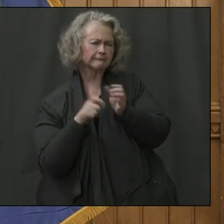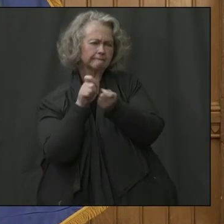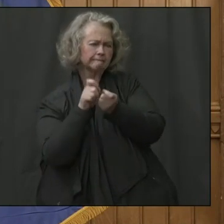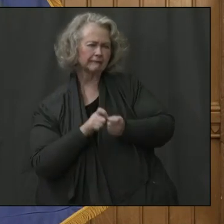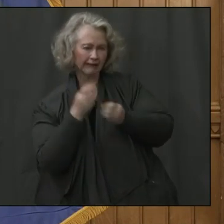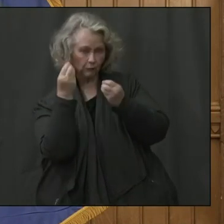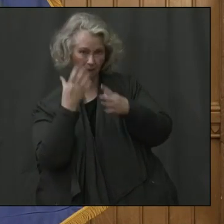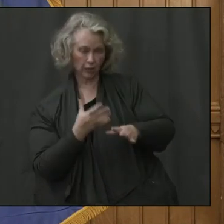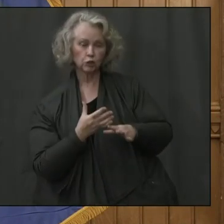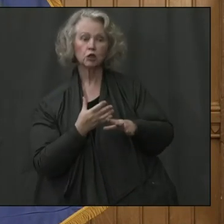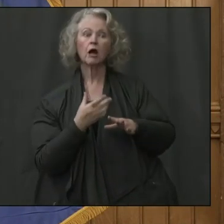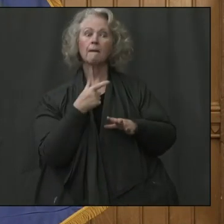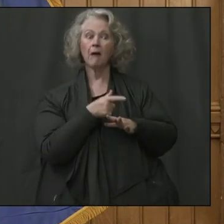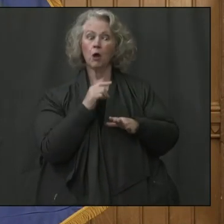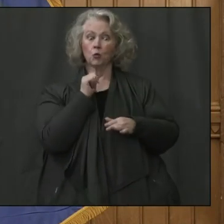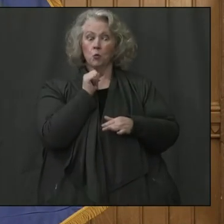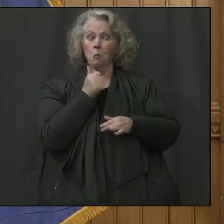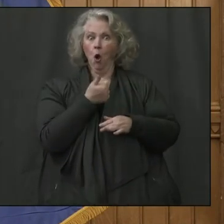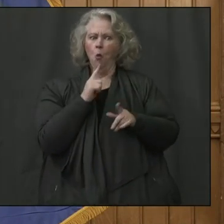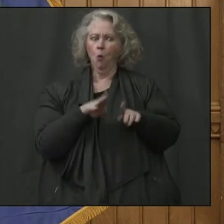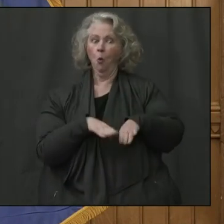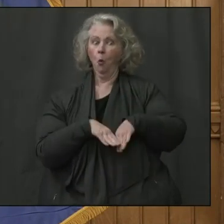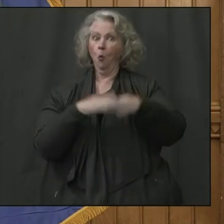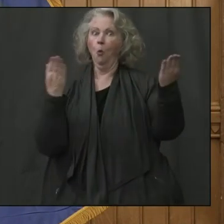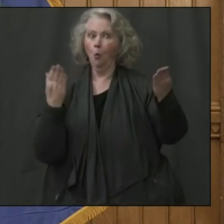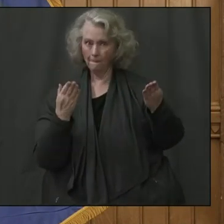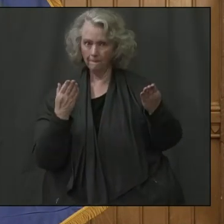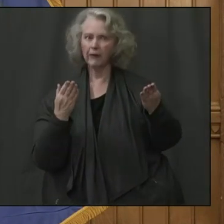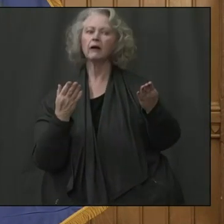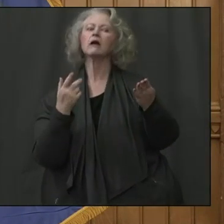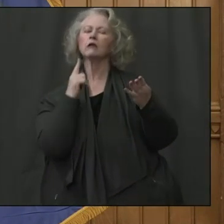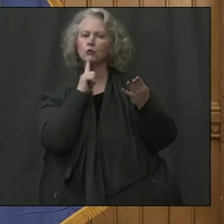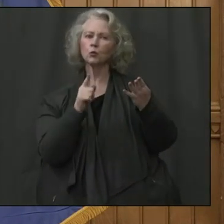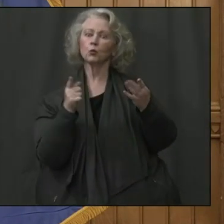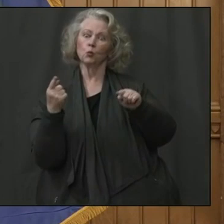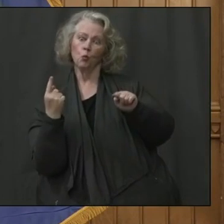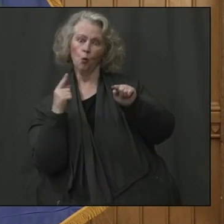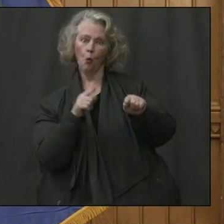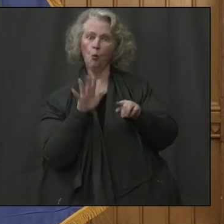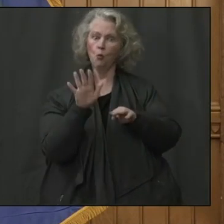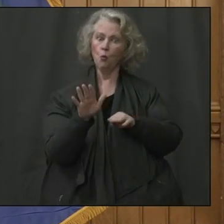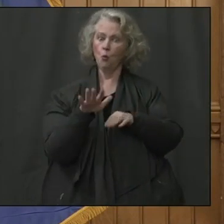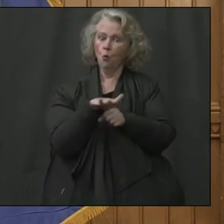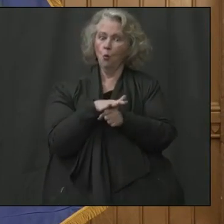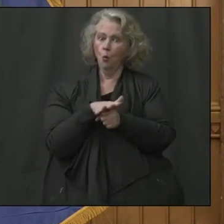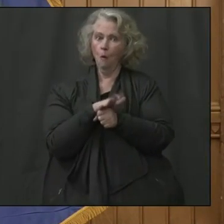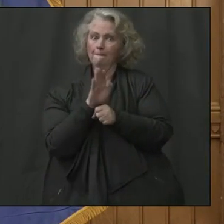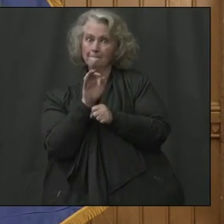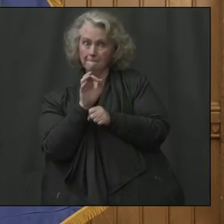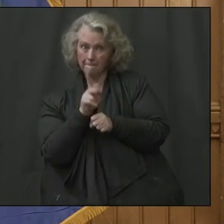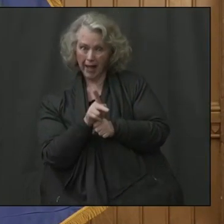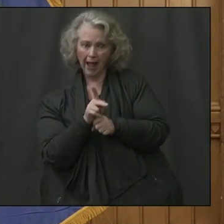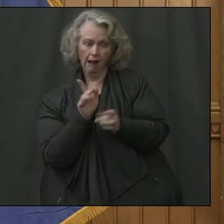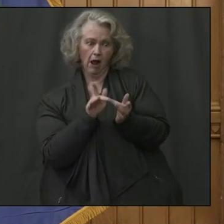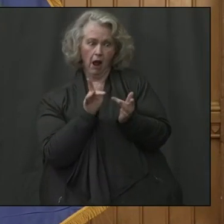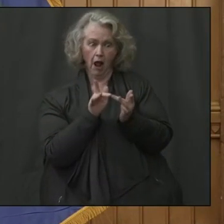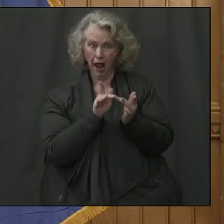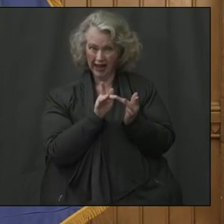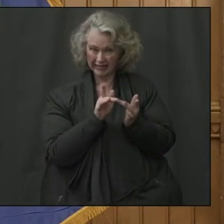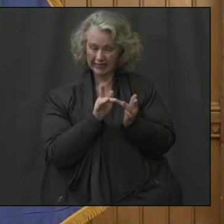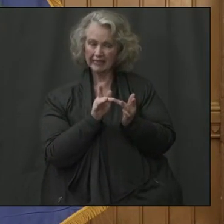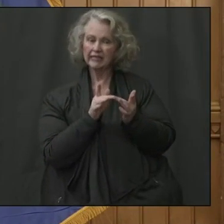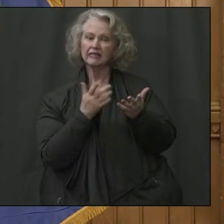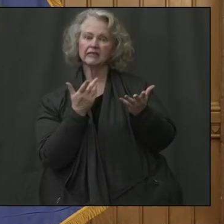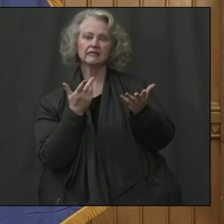the loan windows open up. And, by that I mean you can go to your local bank or contact your local banker or